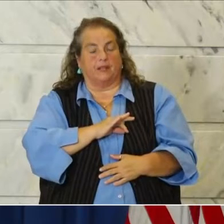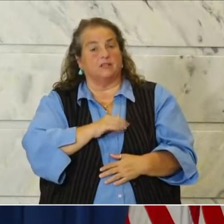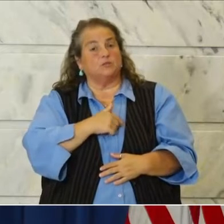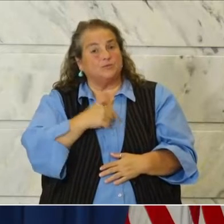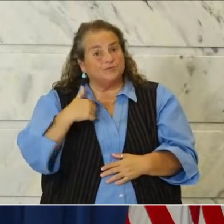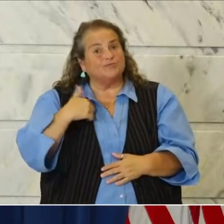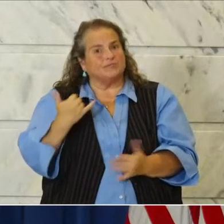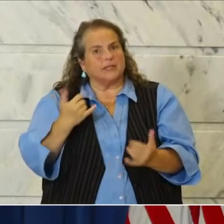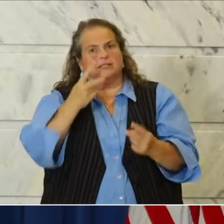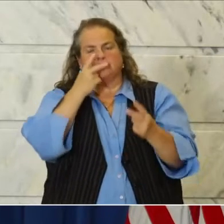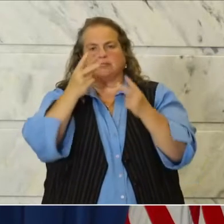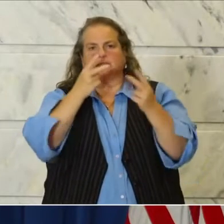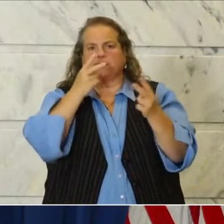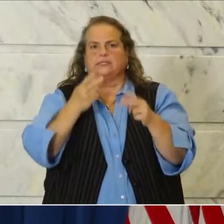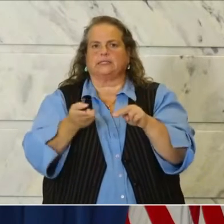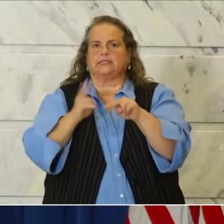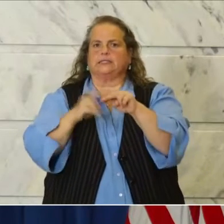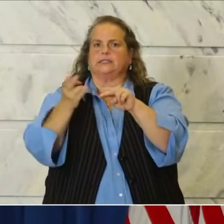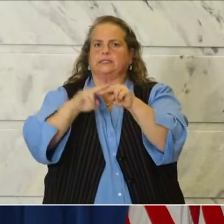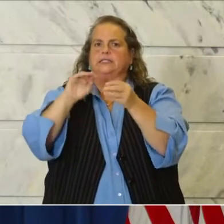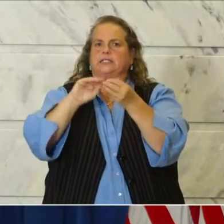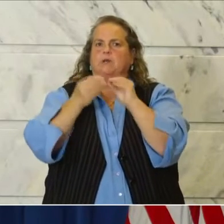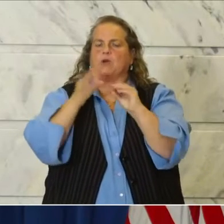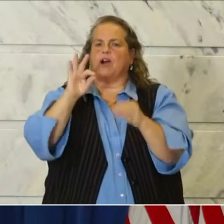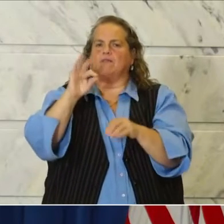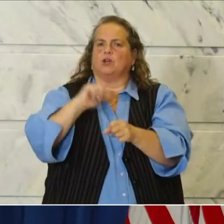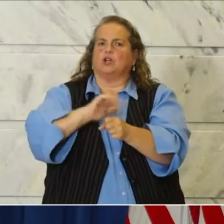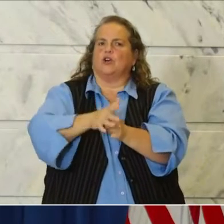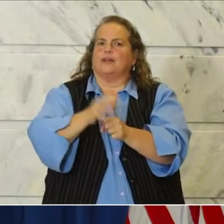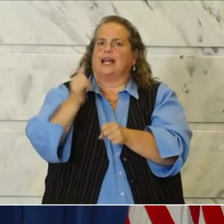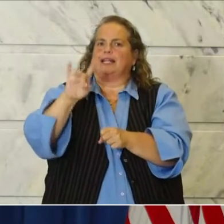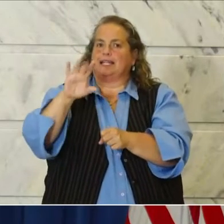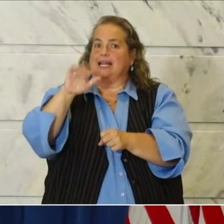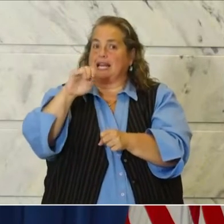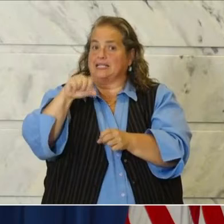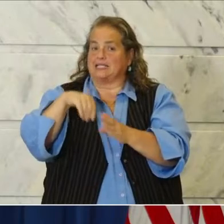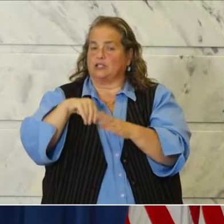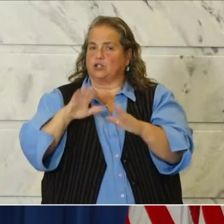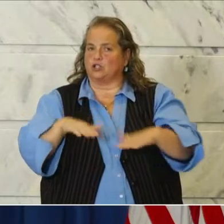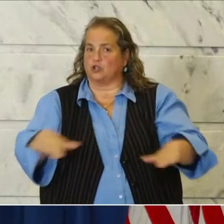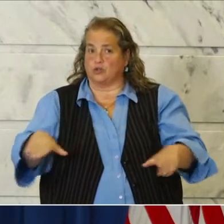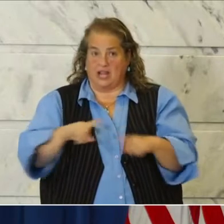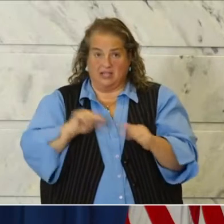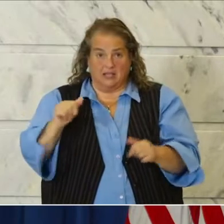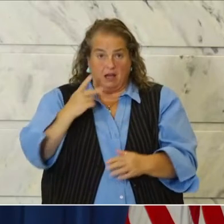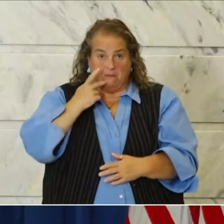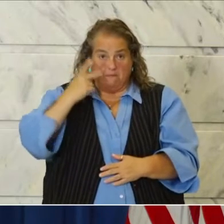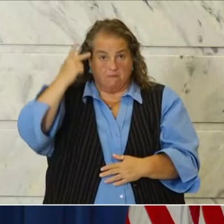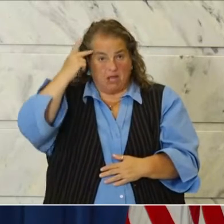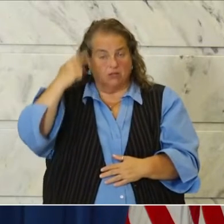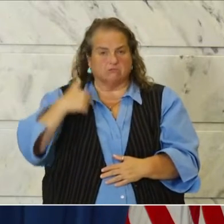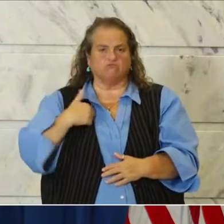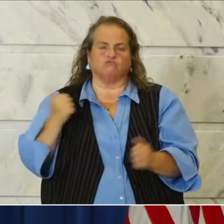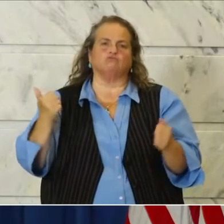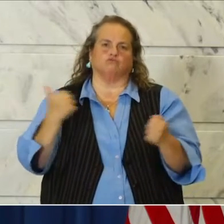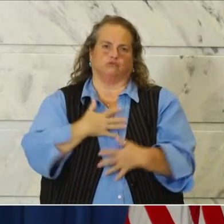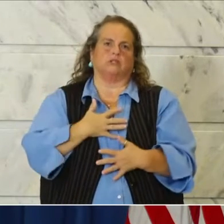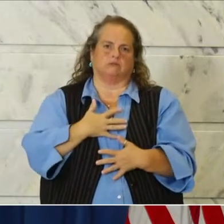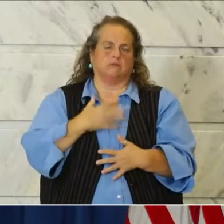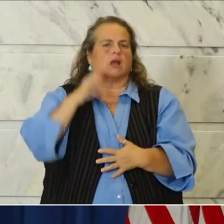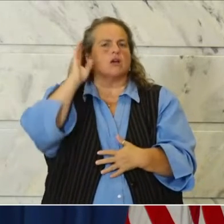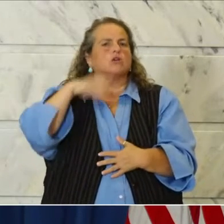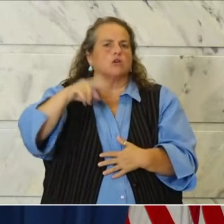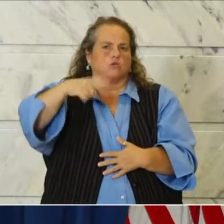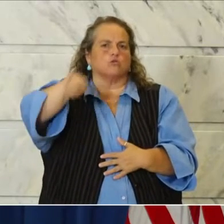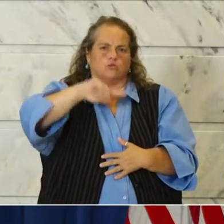We are seeing rising numbers of COVID-19 cases in our children. As a parent, this is frightening, and I know you all feel the